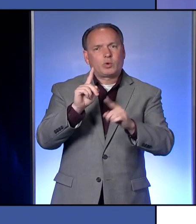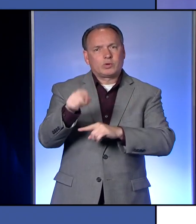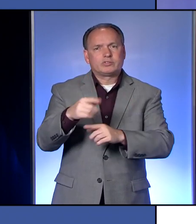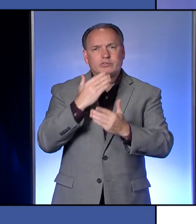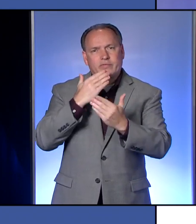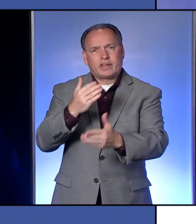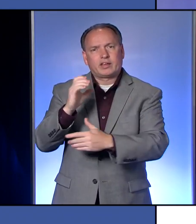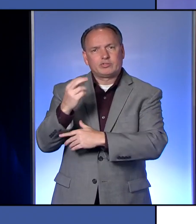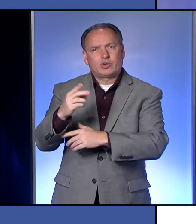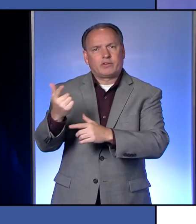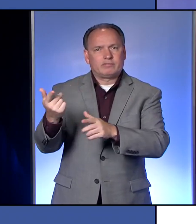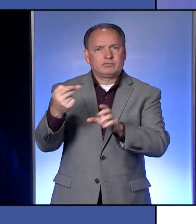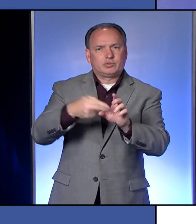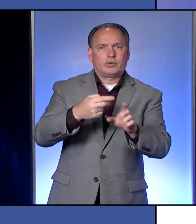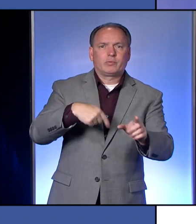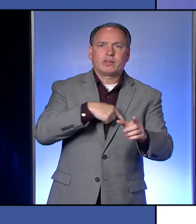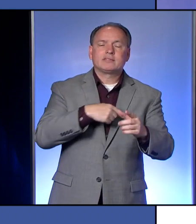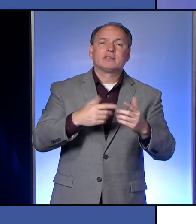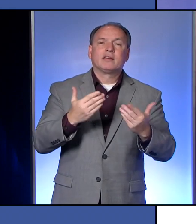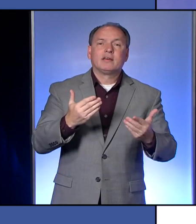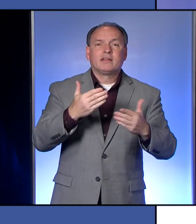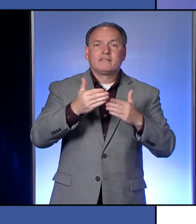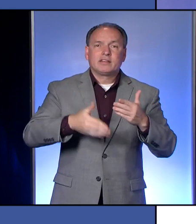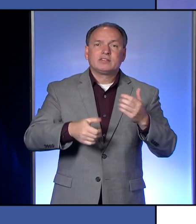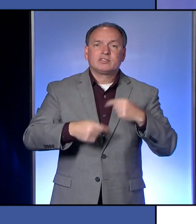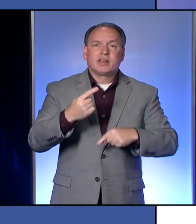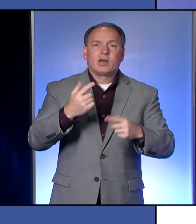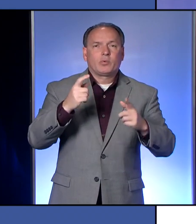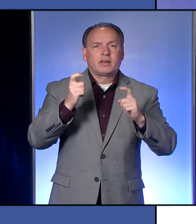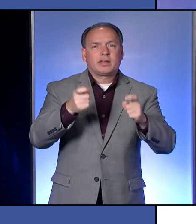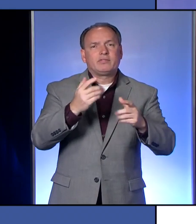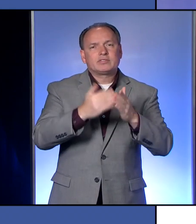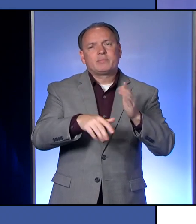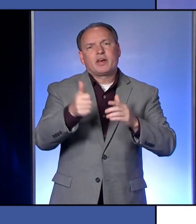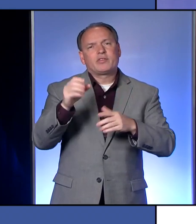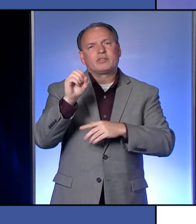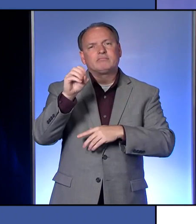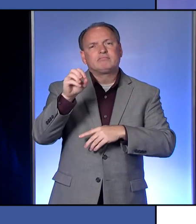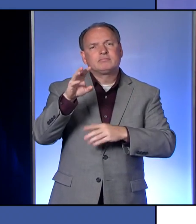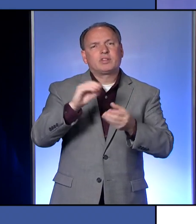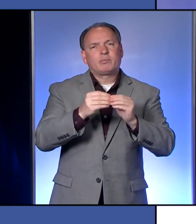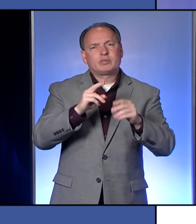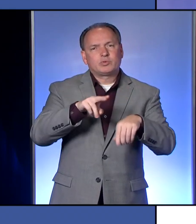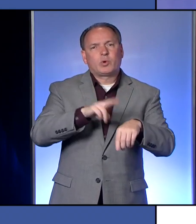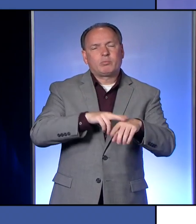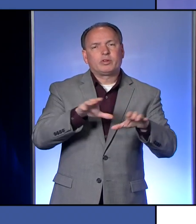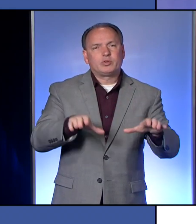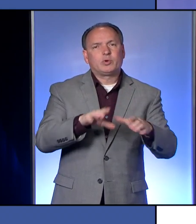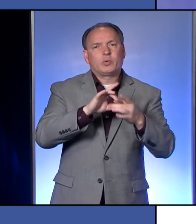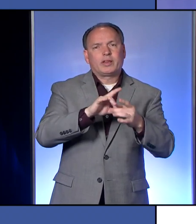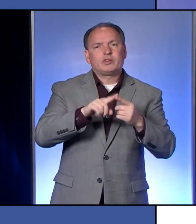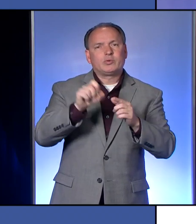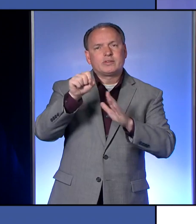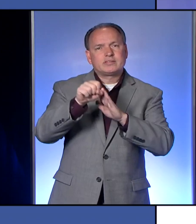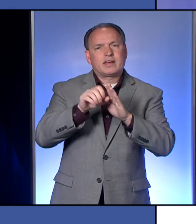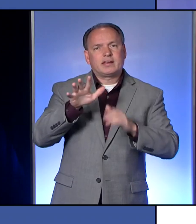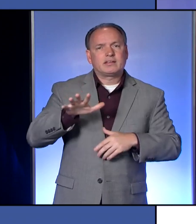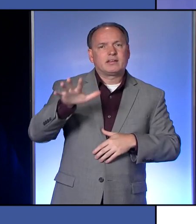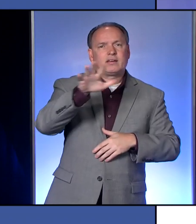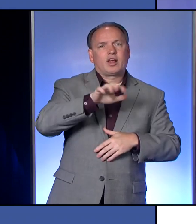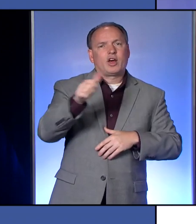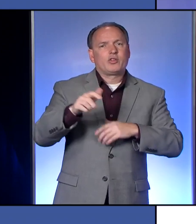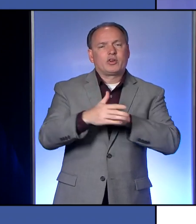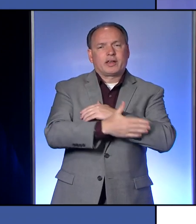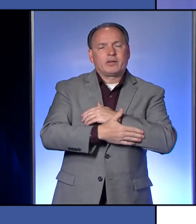thank you, Char, for being with us. And just to finish up here, I'm going to give you some of the other numbers that I normally do. And that's regarding the state and our other counties.